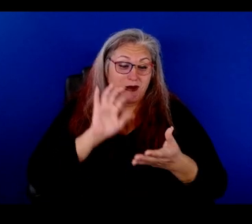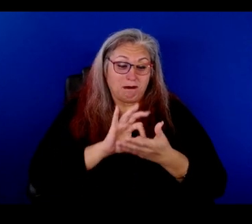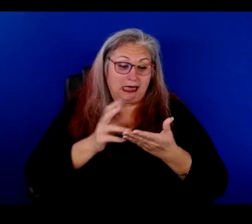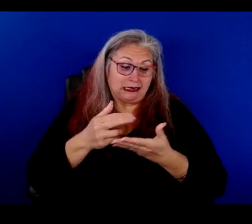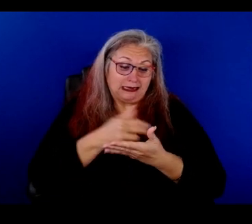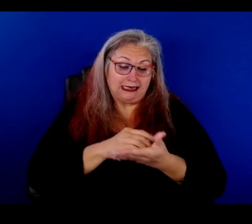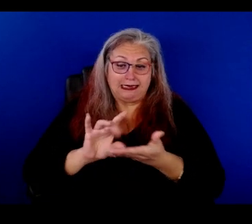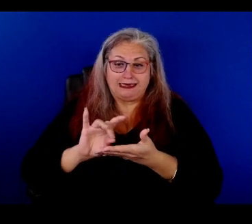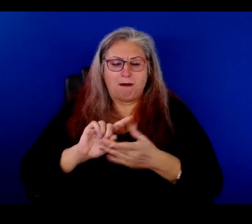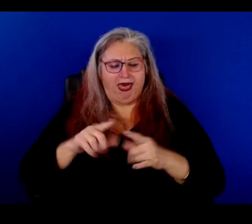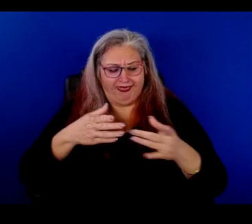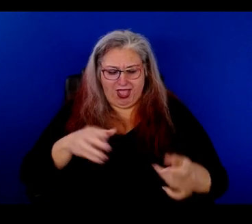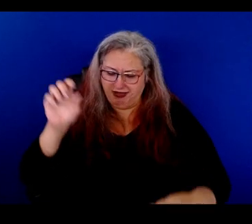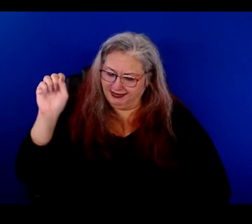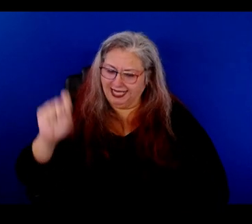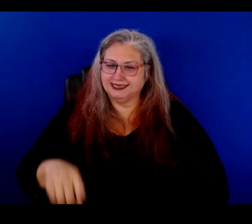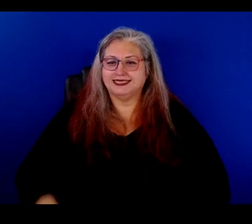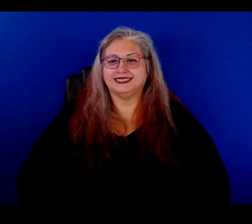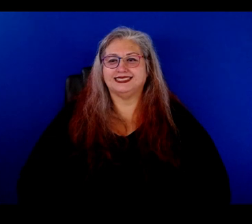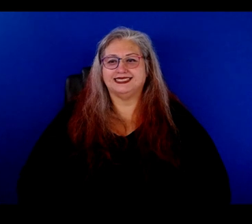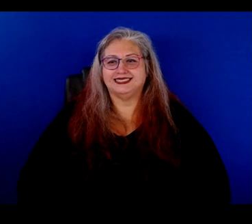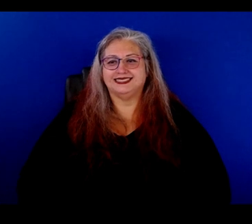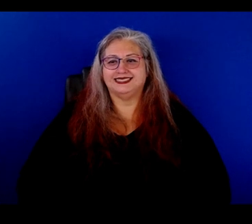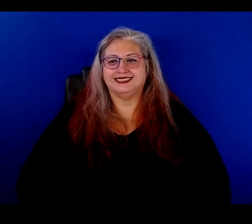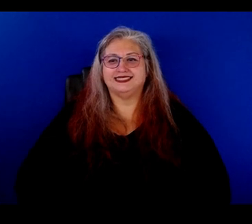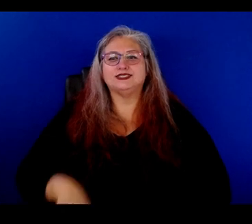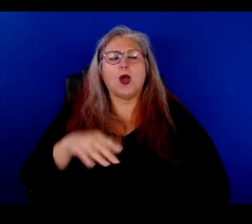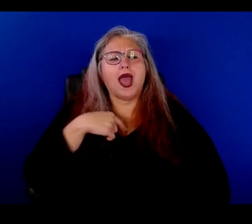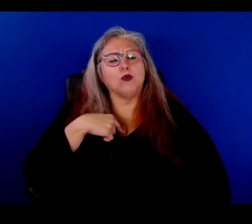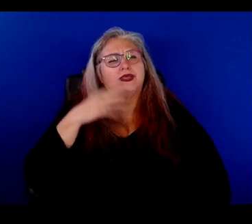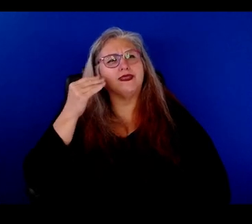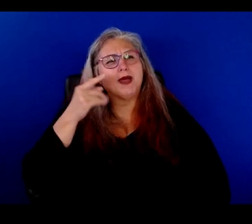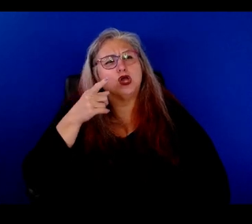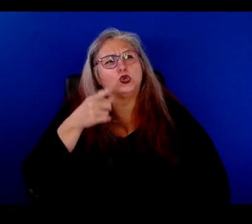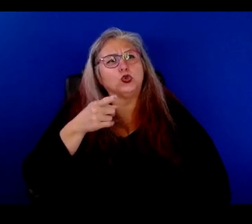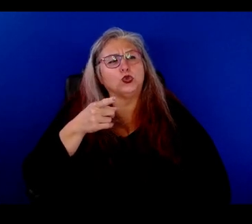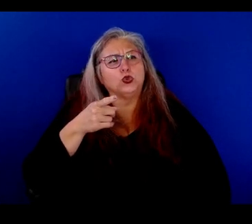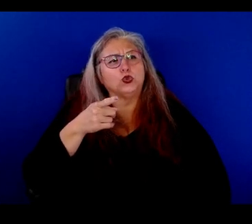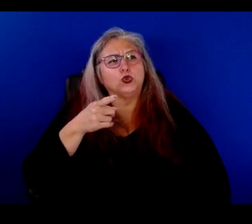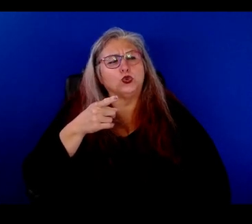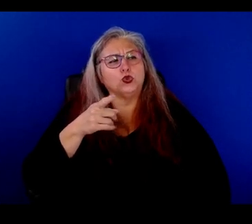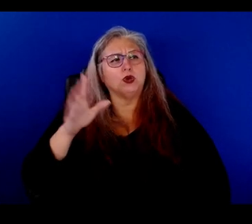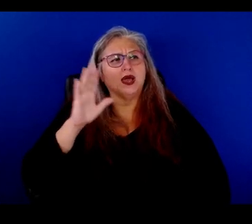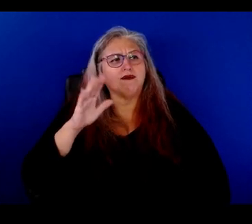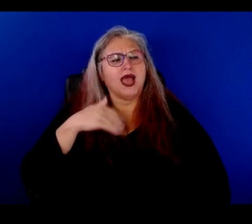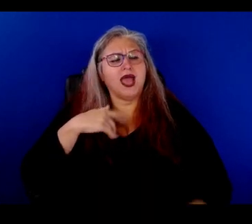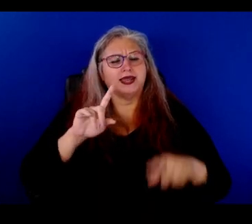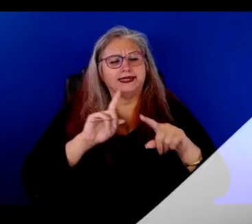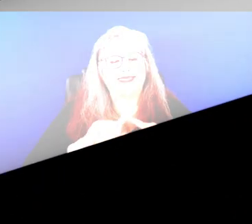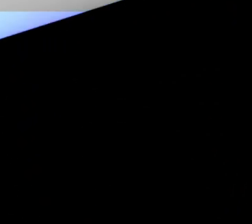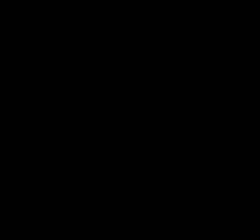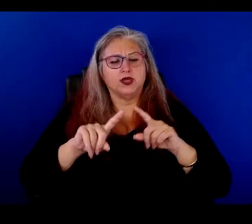they're there. Uh-huh. Oh yeah. Oh yeah. I was thinking about, you have, uh, you have had different, uh,